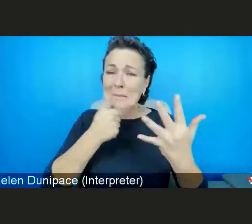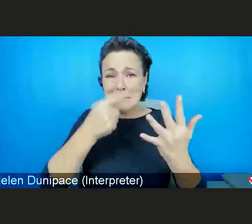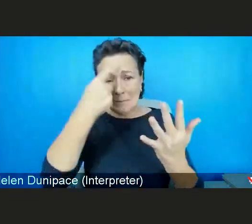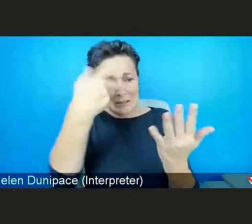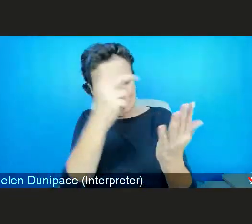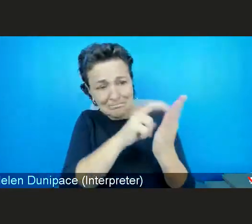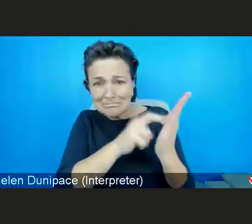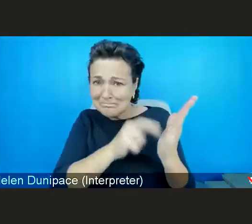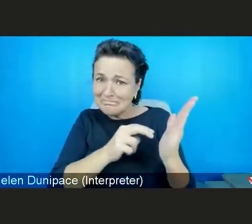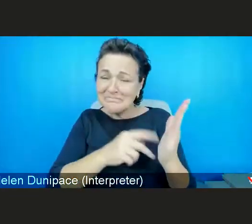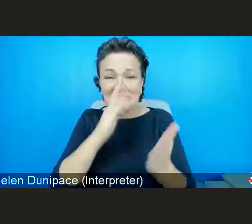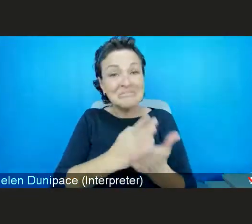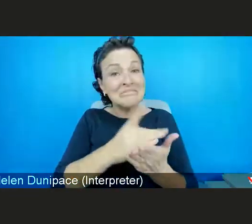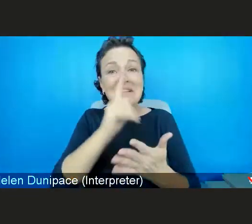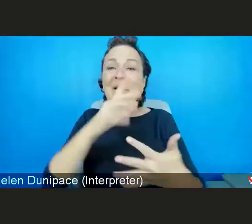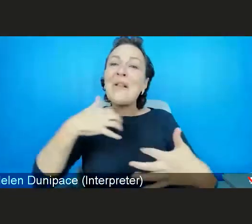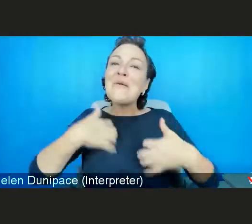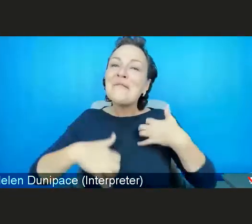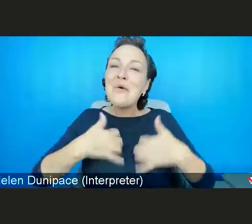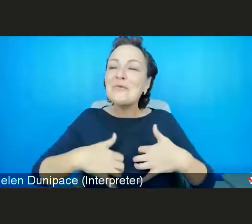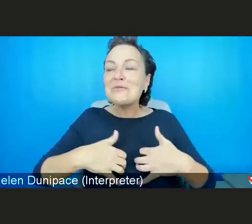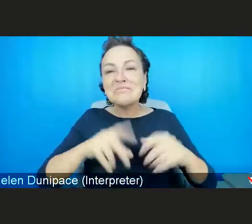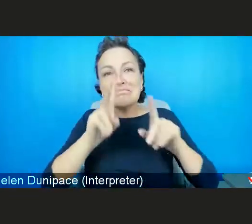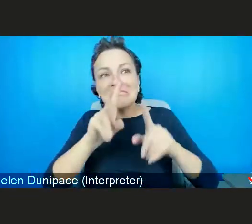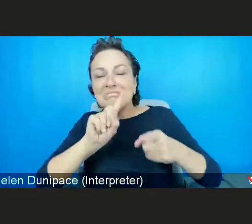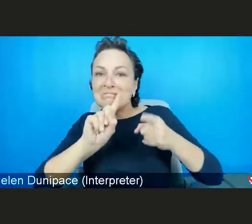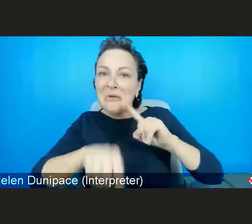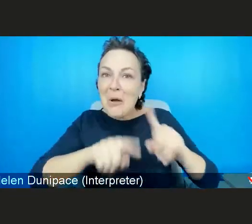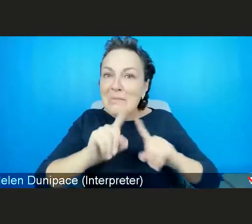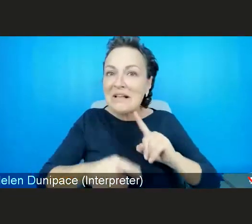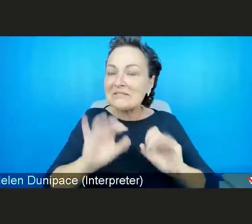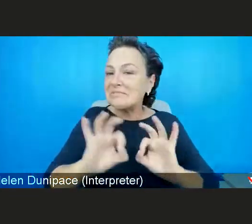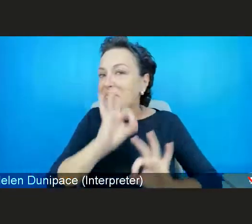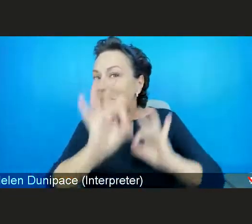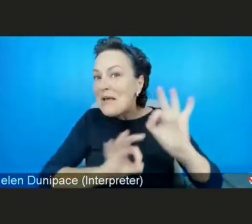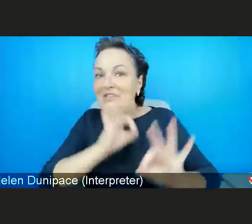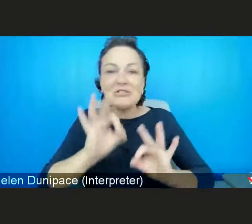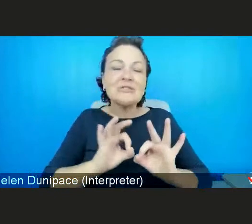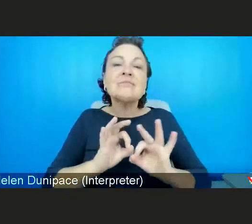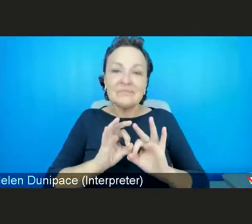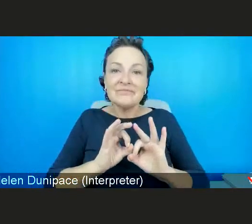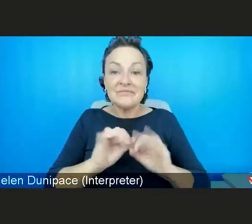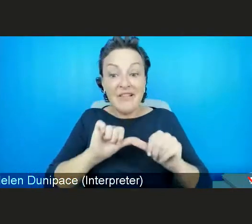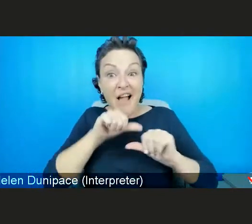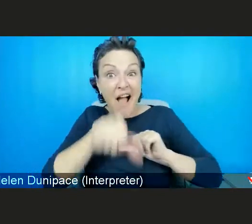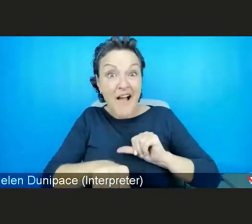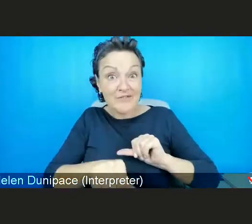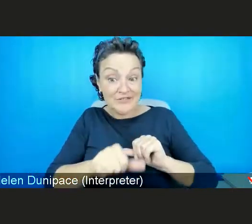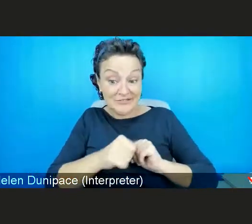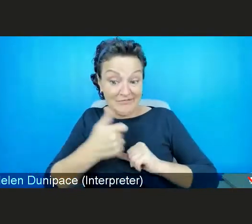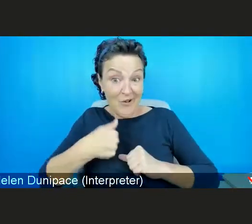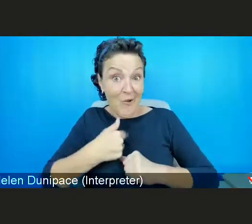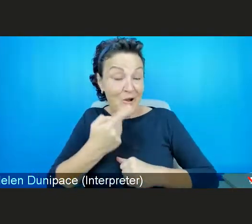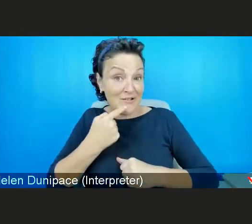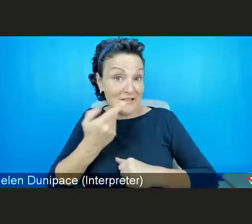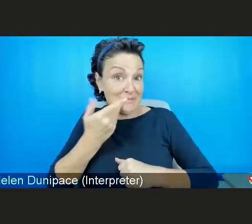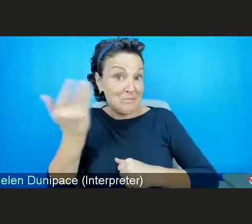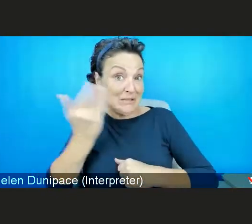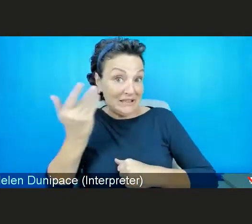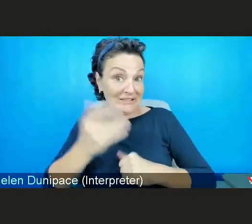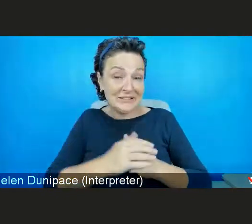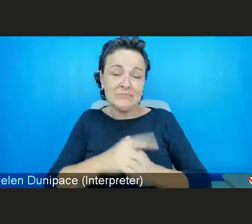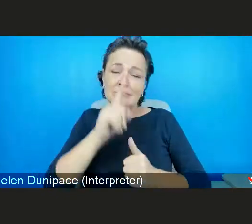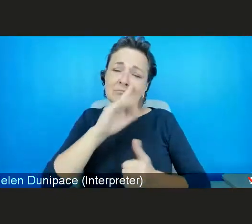today, and I look forward to hearing your comments and taking your questions from you after we've heard from our panellists. And we're pleased to